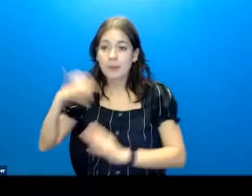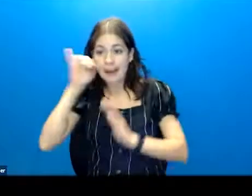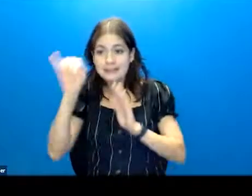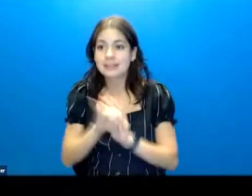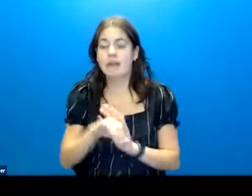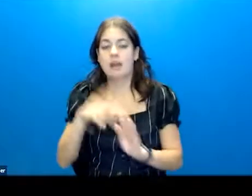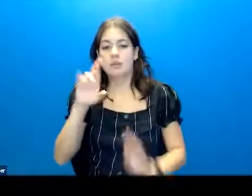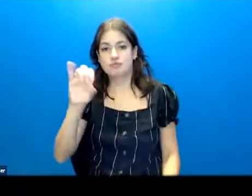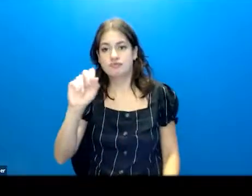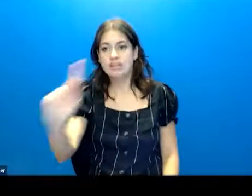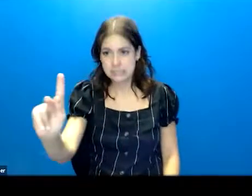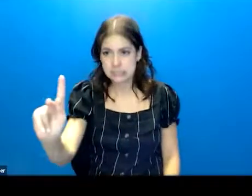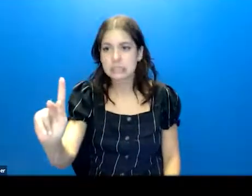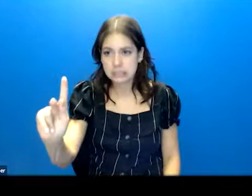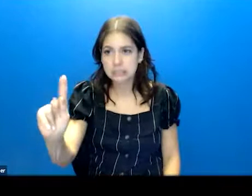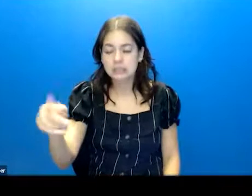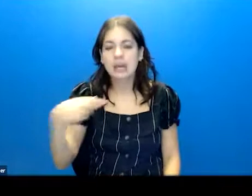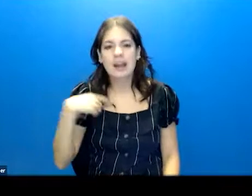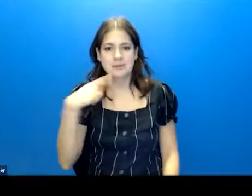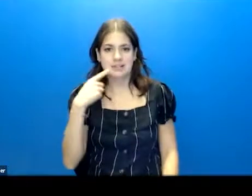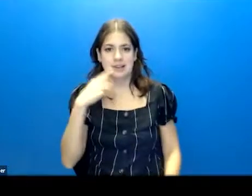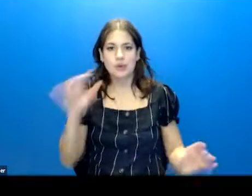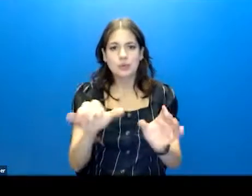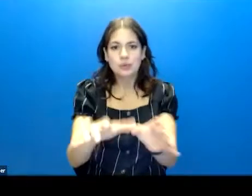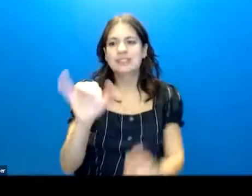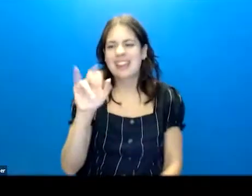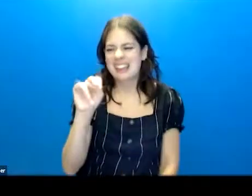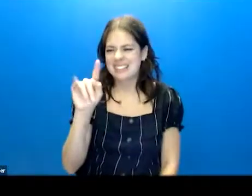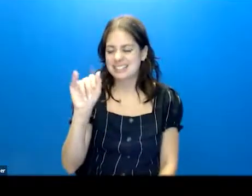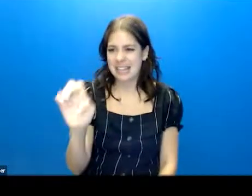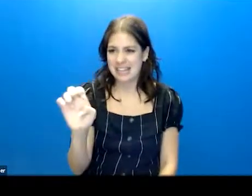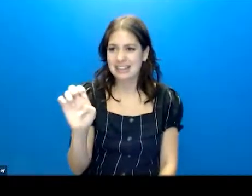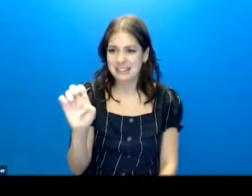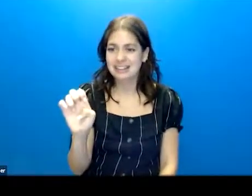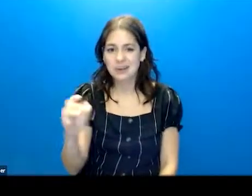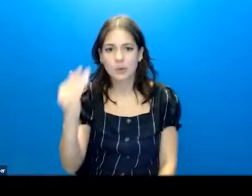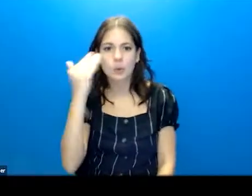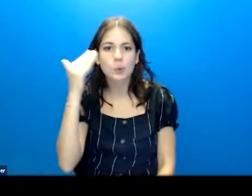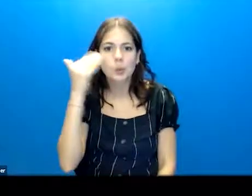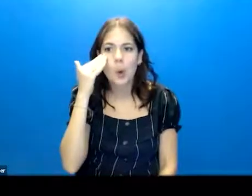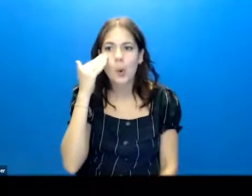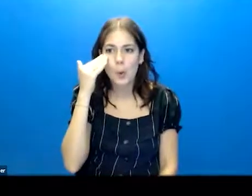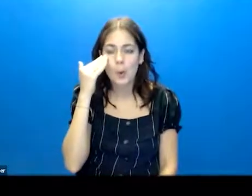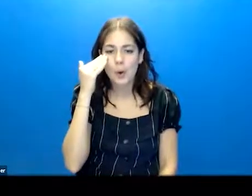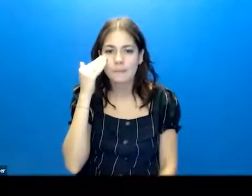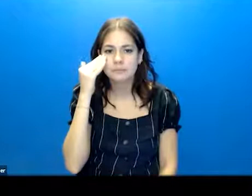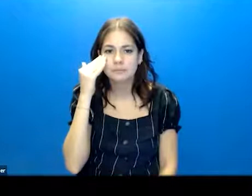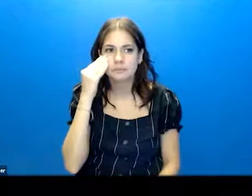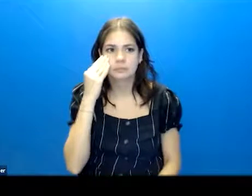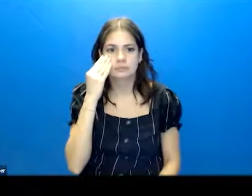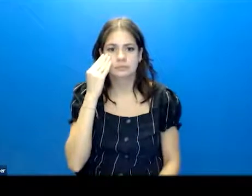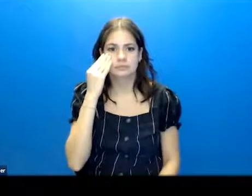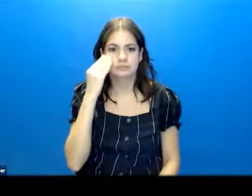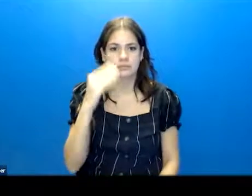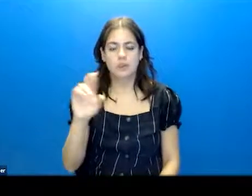risk factors. I would argue you do this at intake. You know the distal